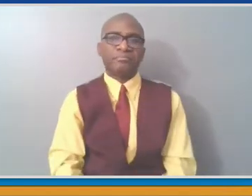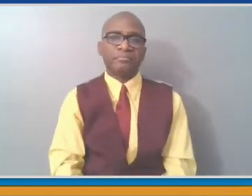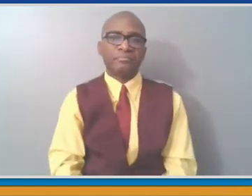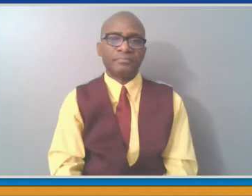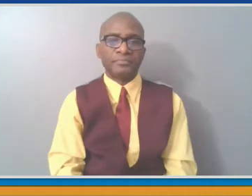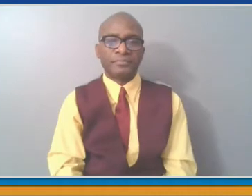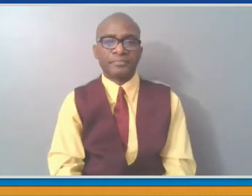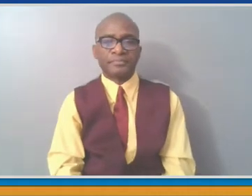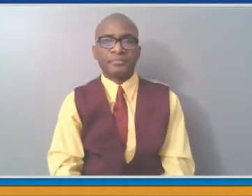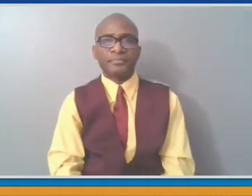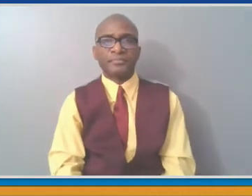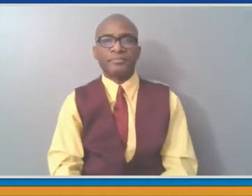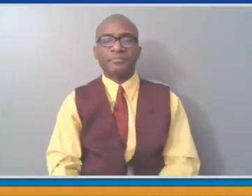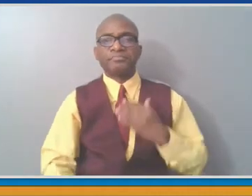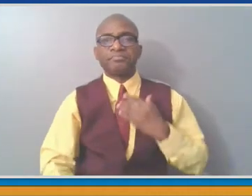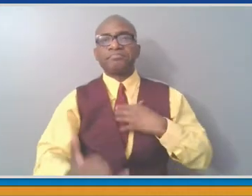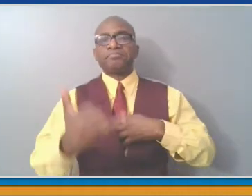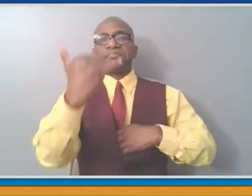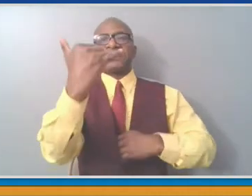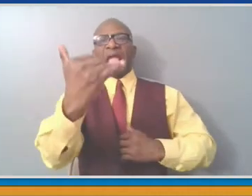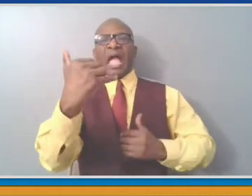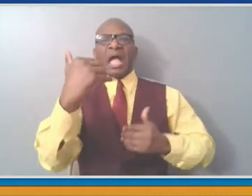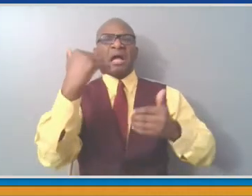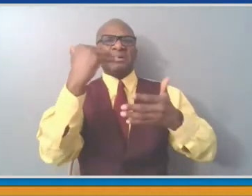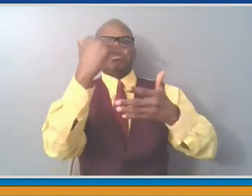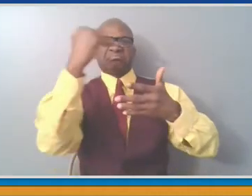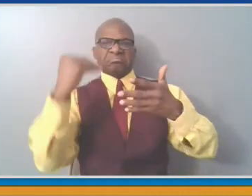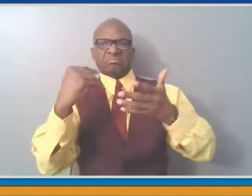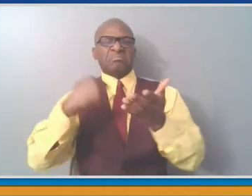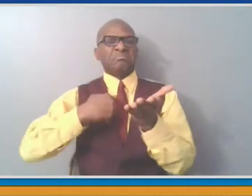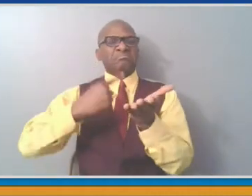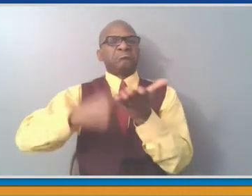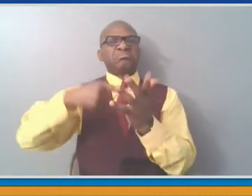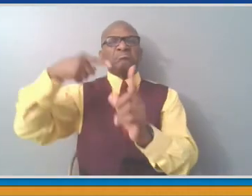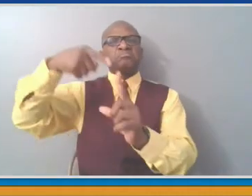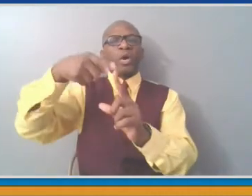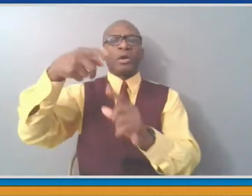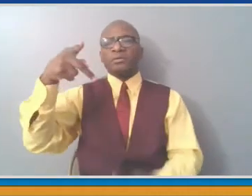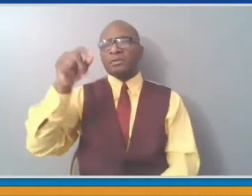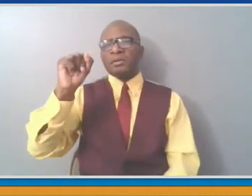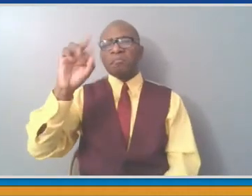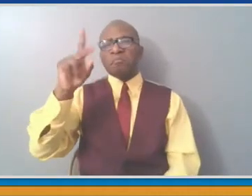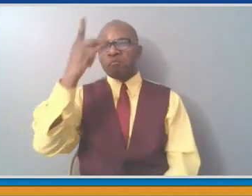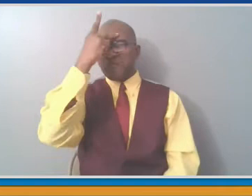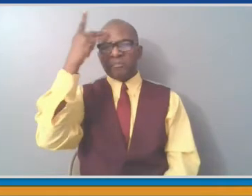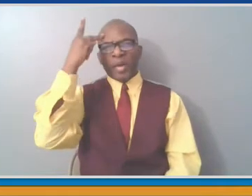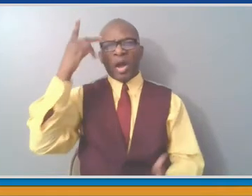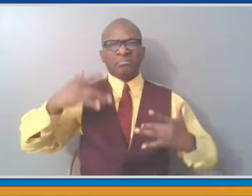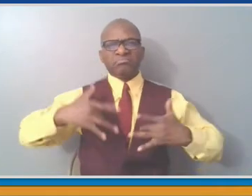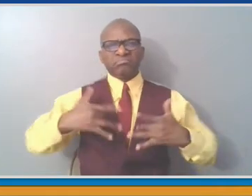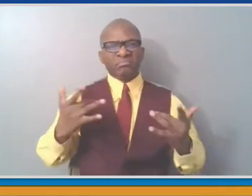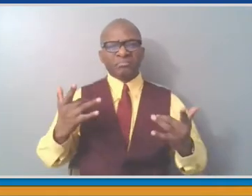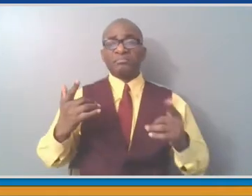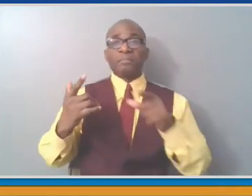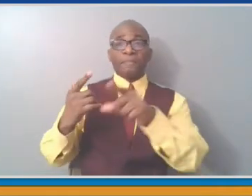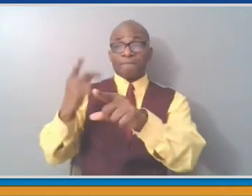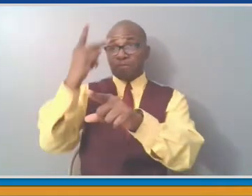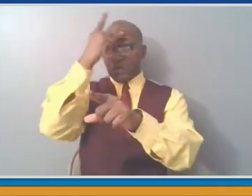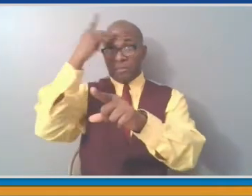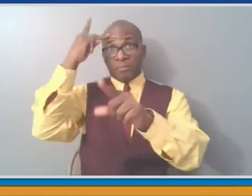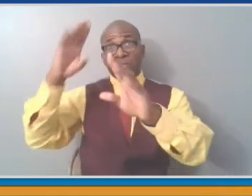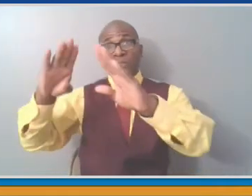very proud of. And we'll try to go through this in certain fashions. We are going to be opening for weekend purposes